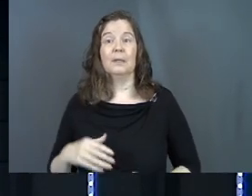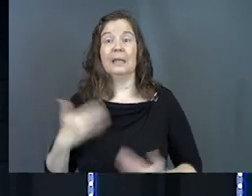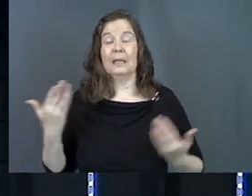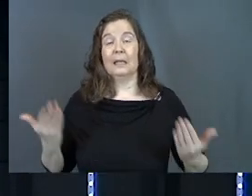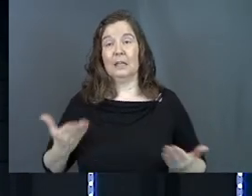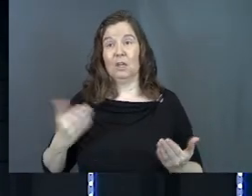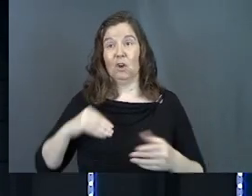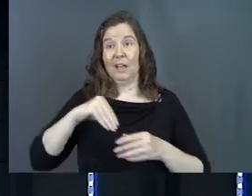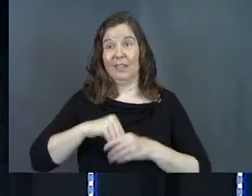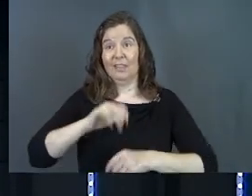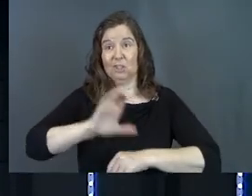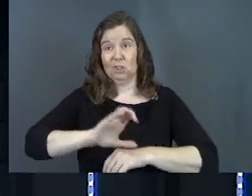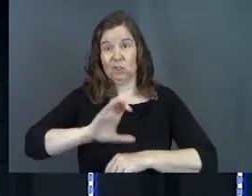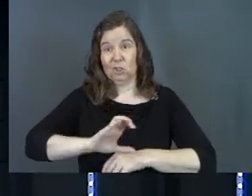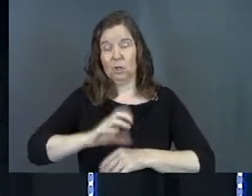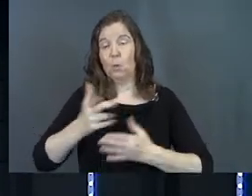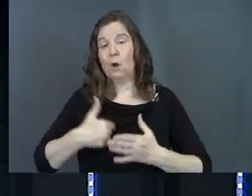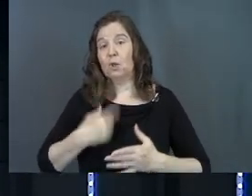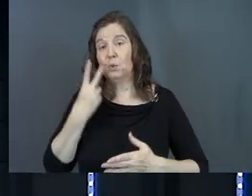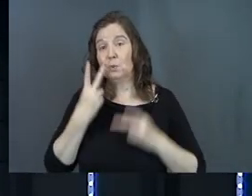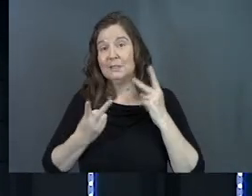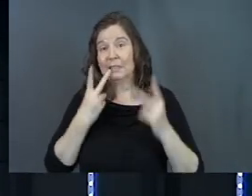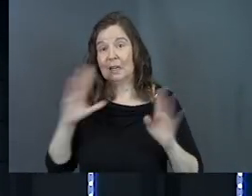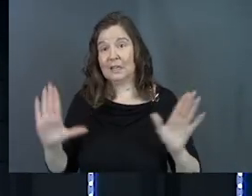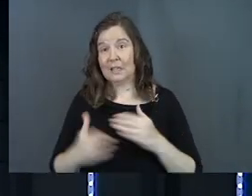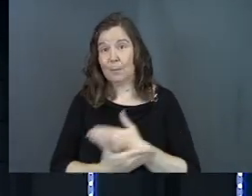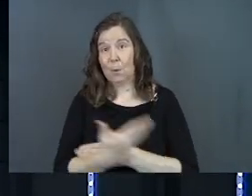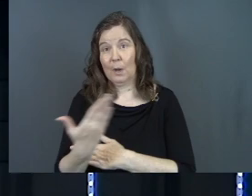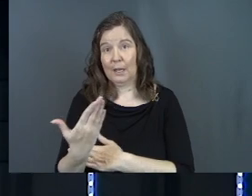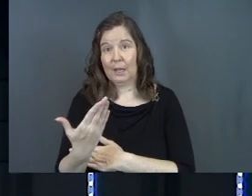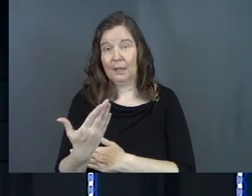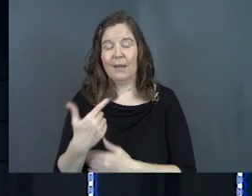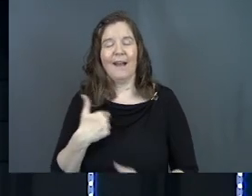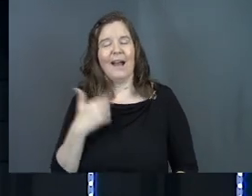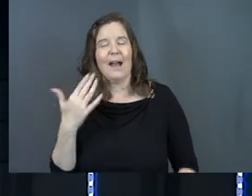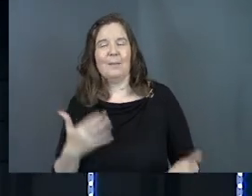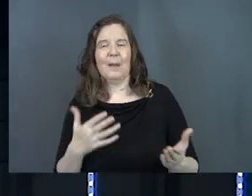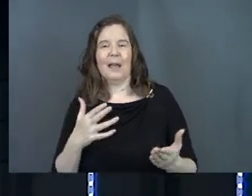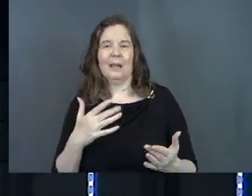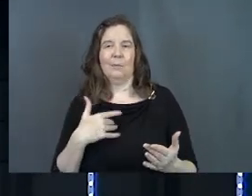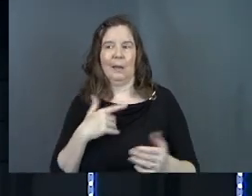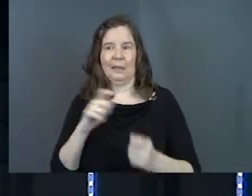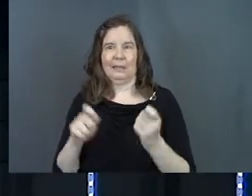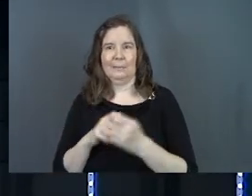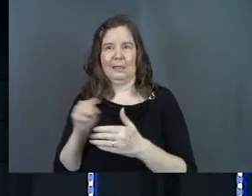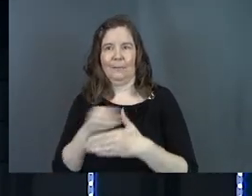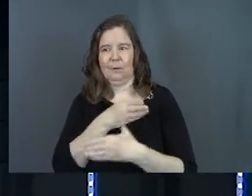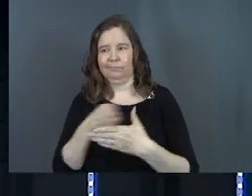In here, in this church, what you guys see on a Sunday morning, I might rate at a certain place, Josh Trublin.